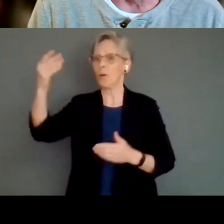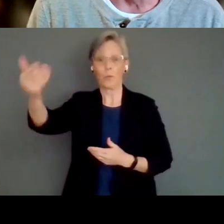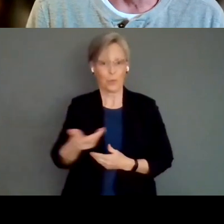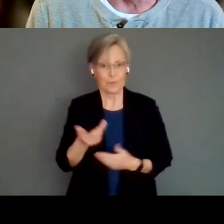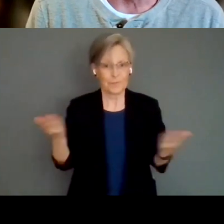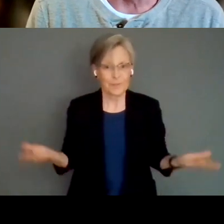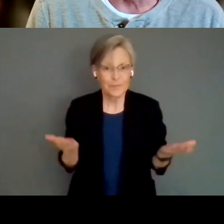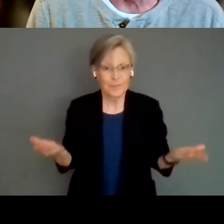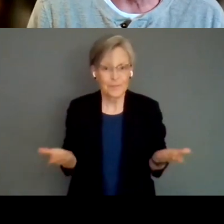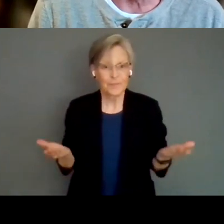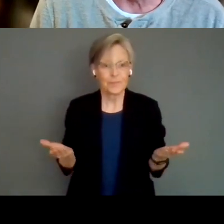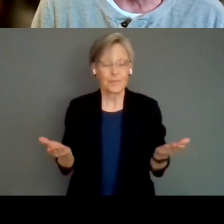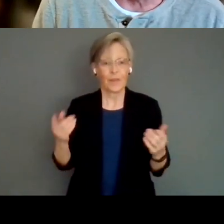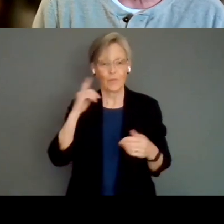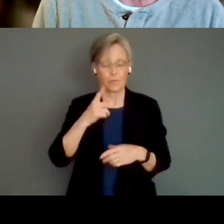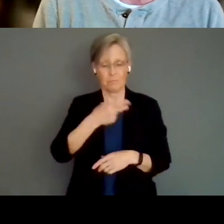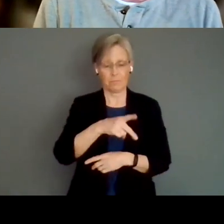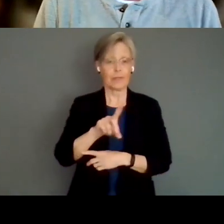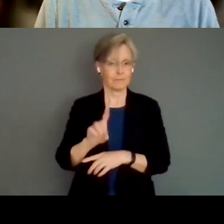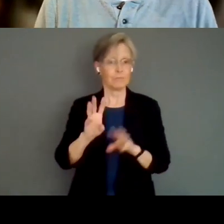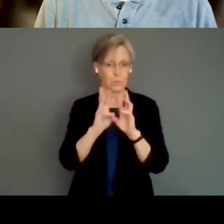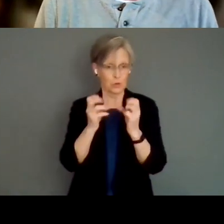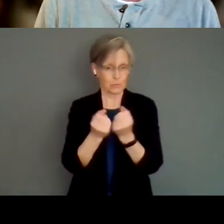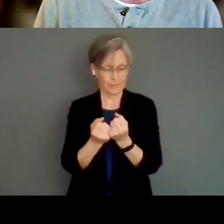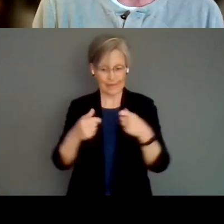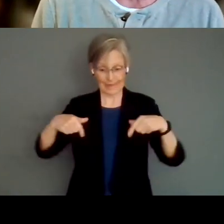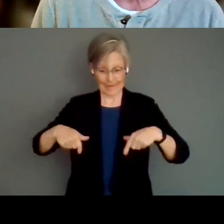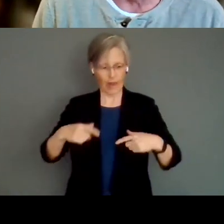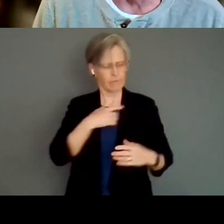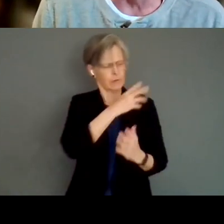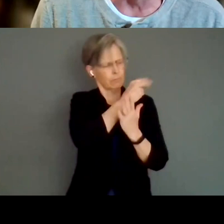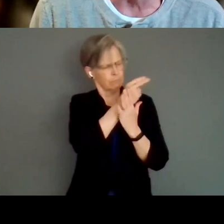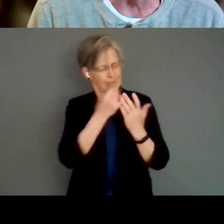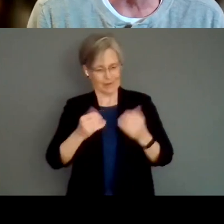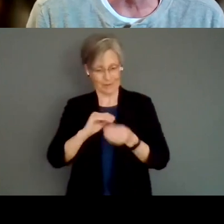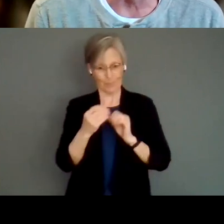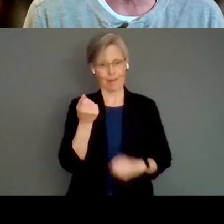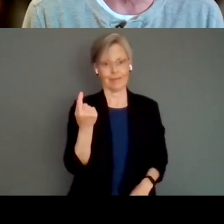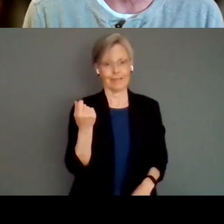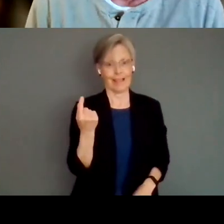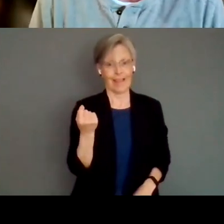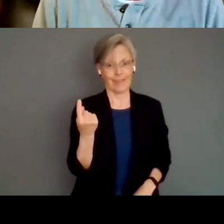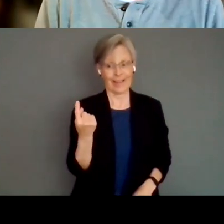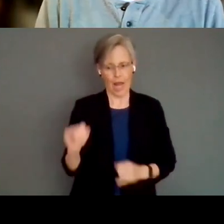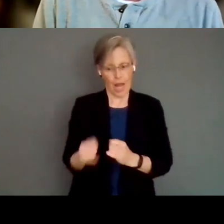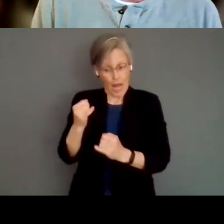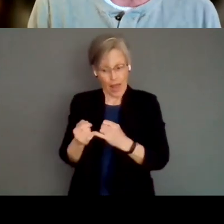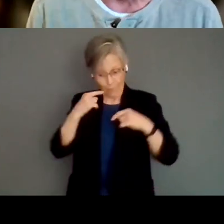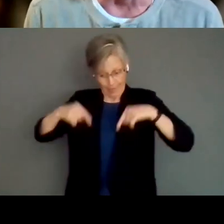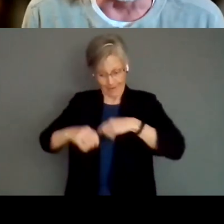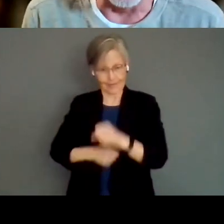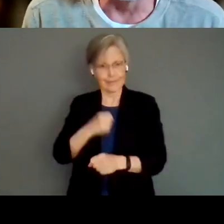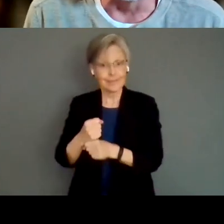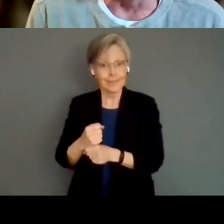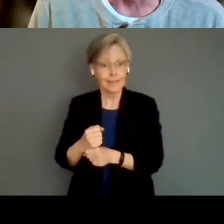this professional development workshop this is the 11th in our series and and the final one for this year and I have no